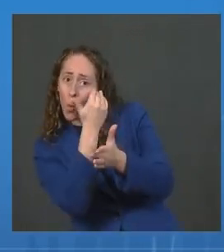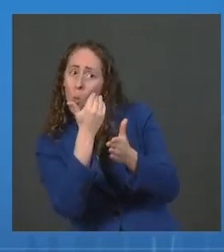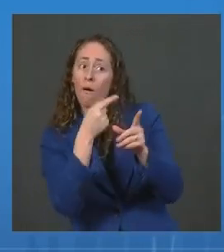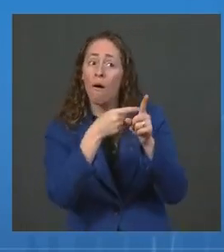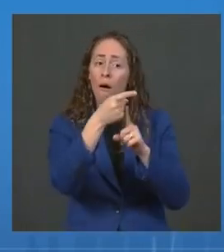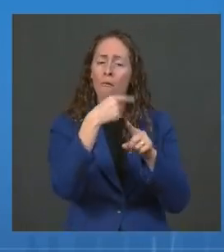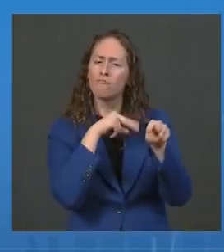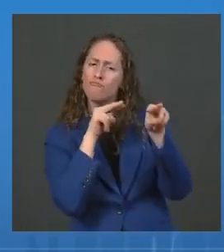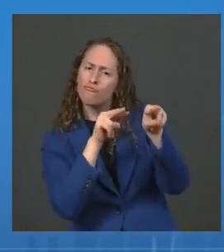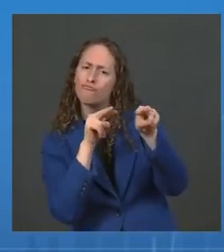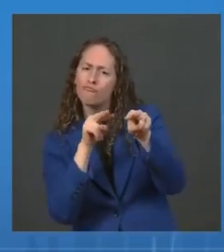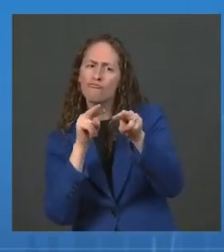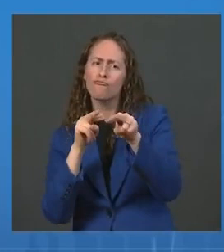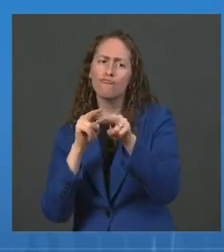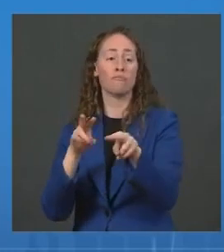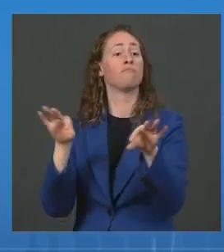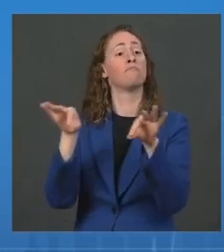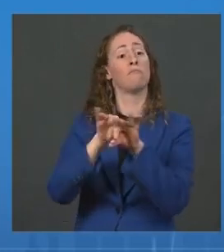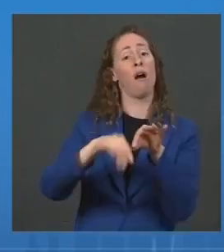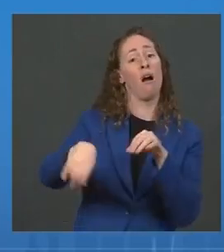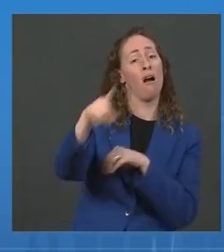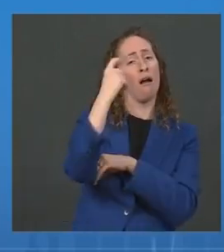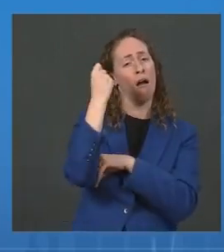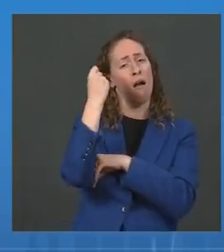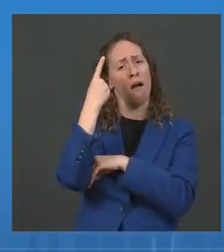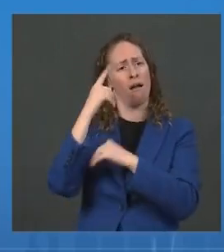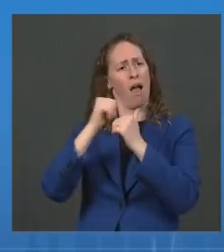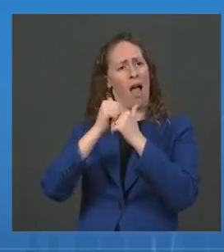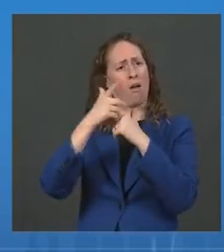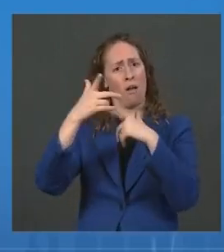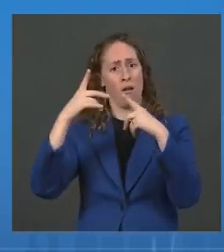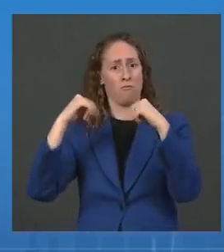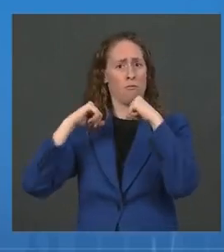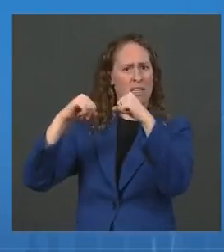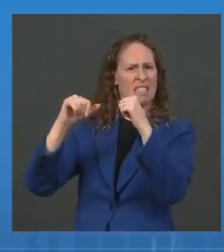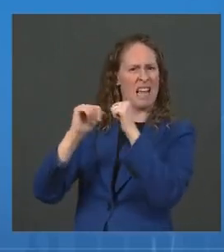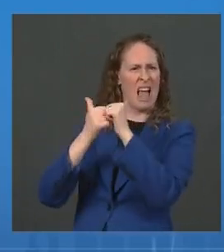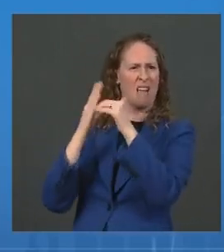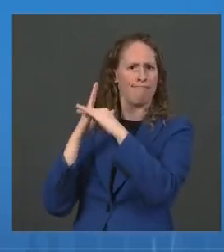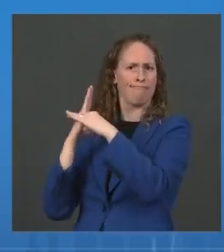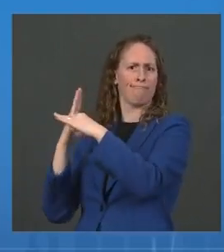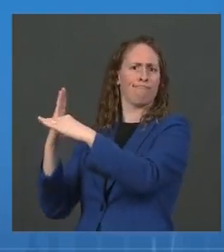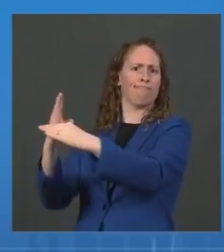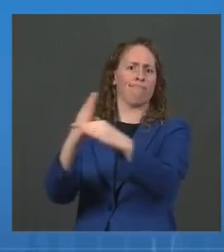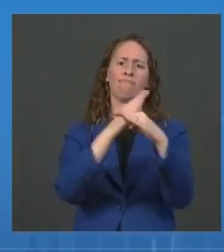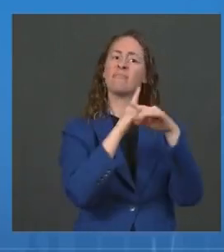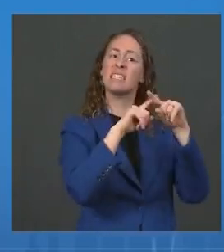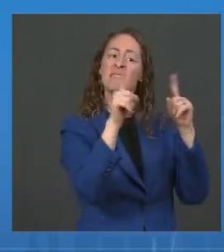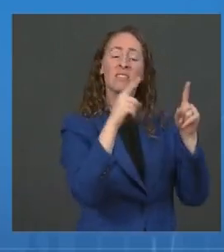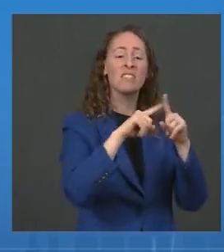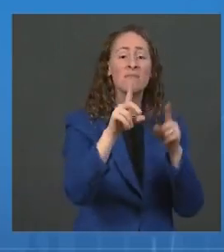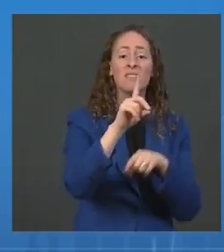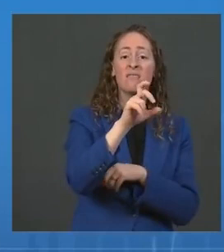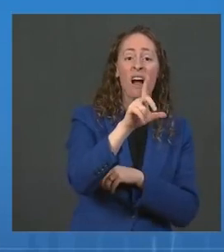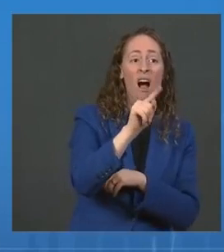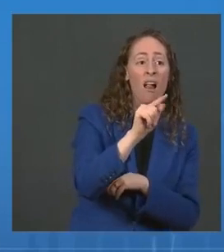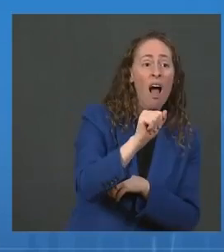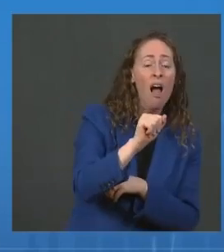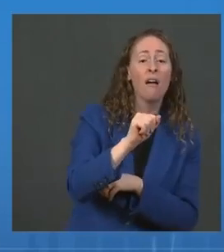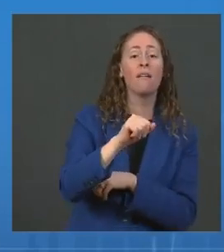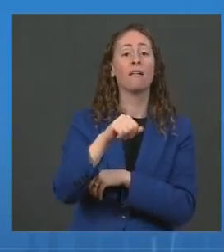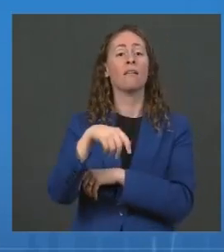we can do to protect against any variant, be it Delta, Mu, or C.1.2,